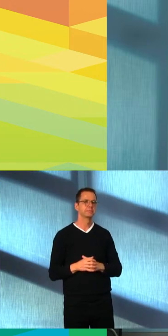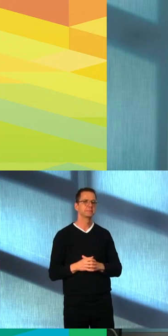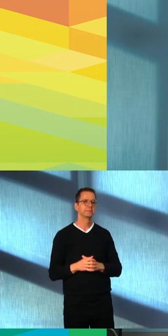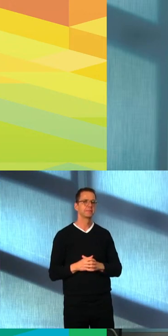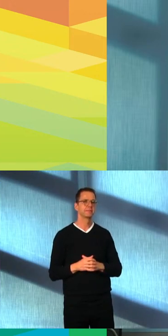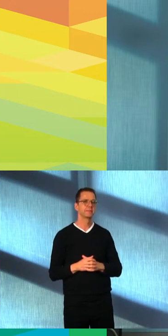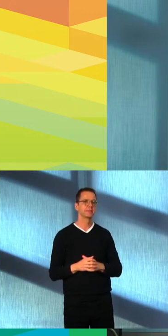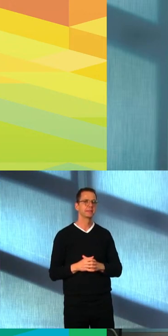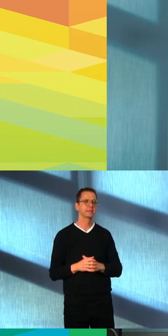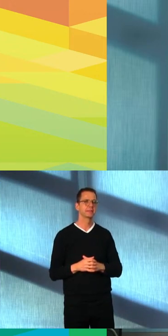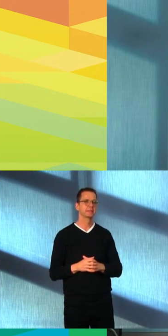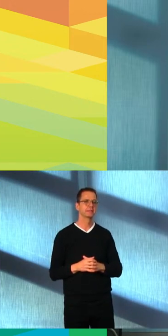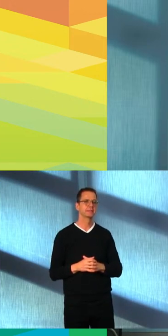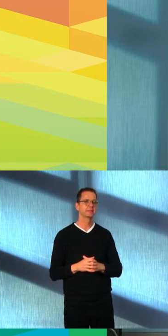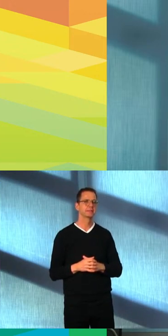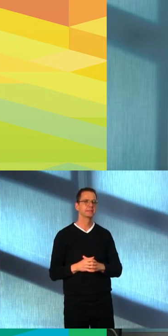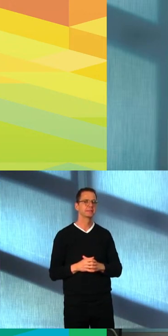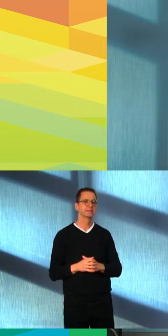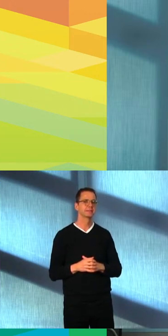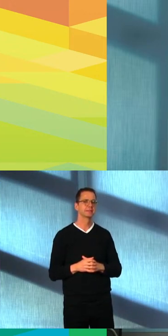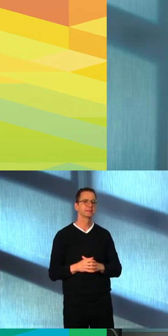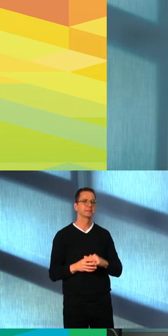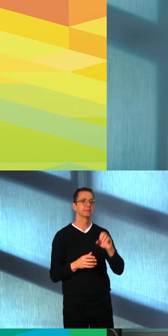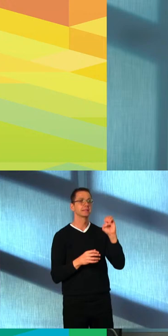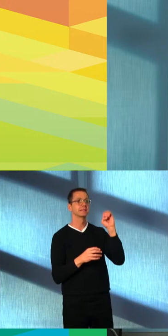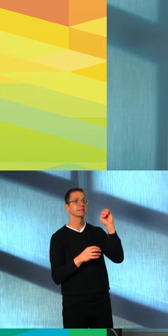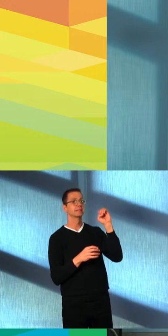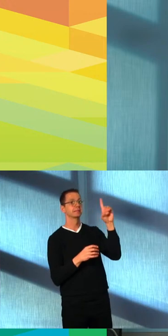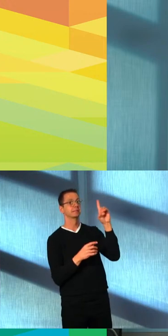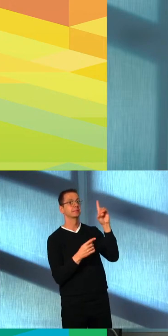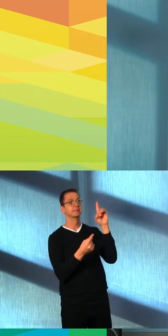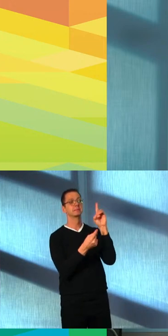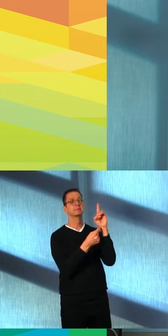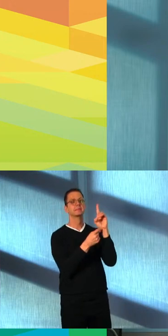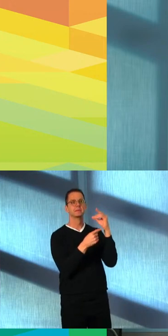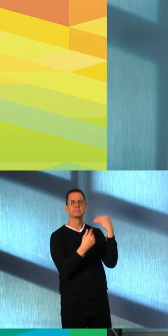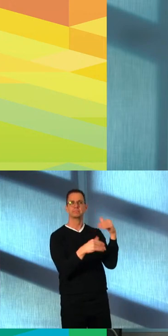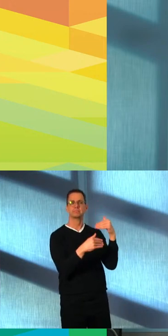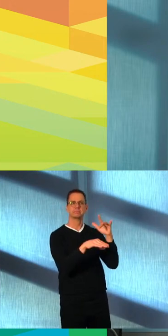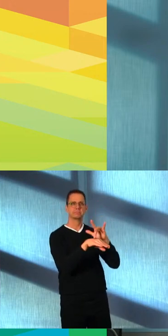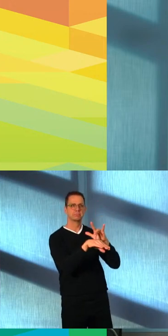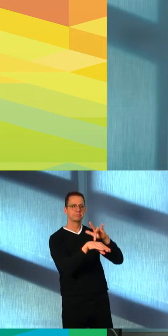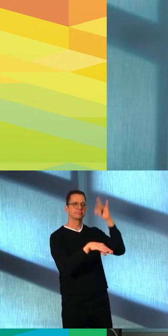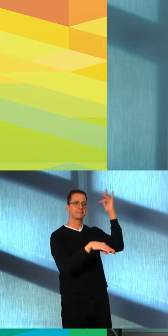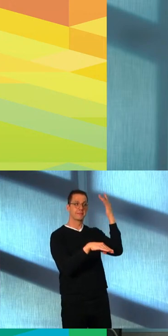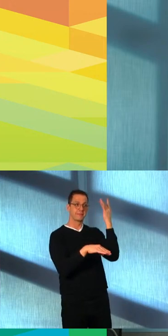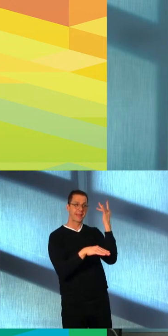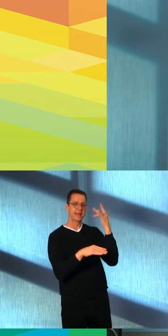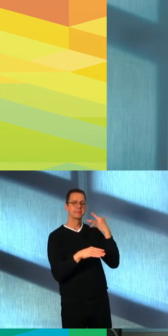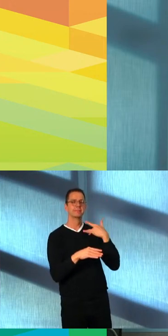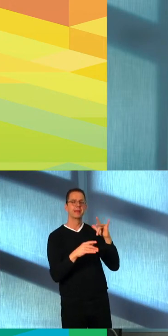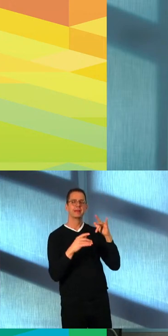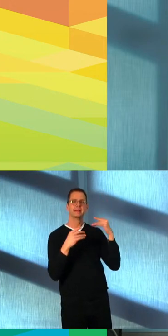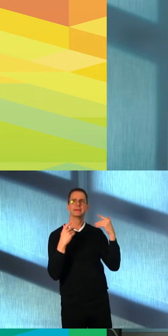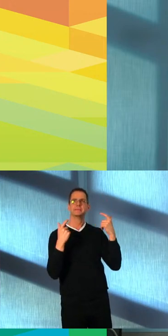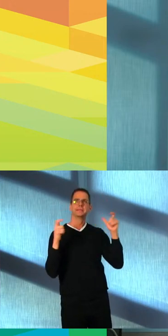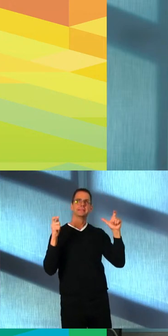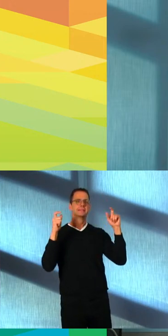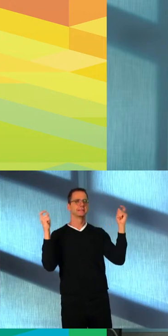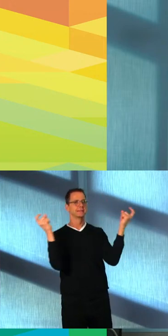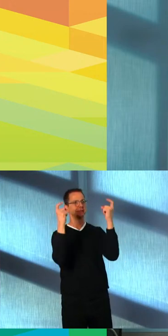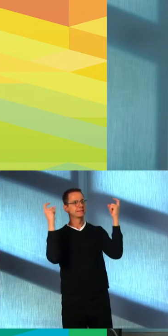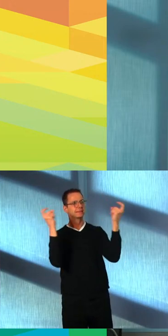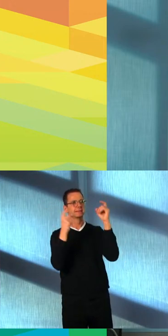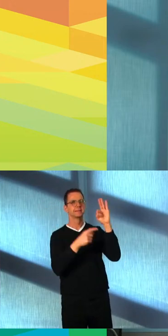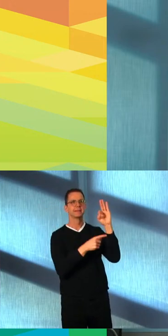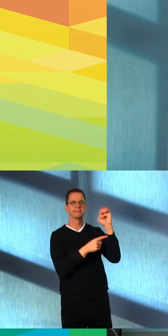Edmonton is so well known. And I'm also encouraged today by ongoing dialogue between city administration and festival, concert, and event organizers to